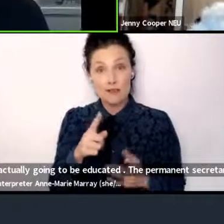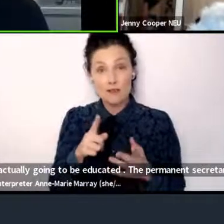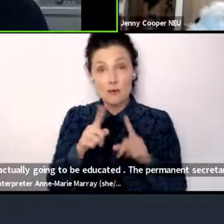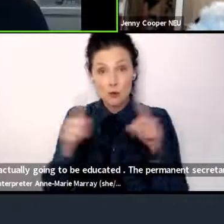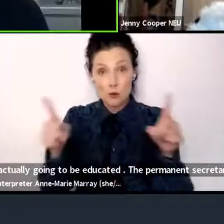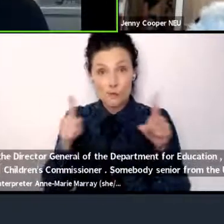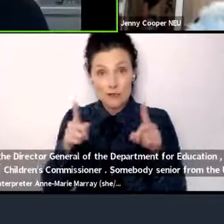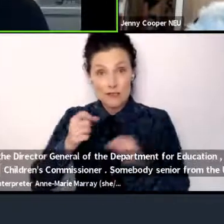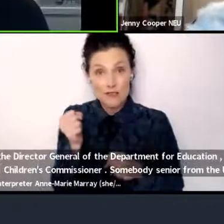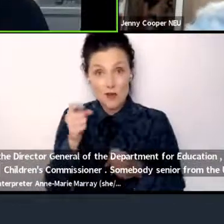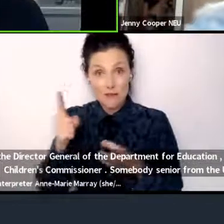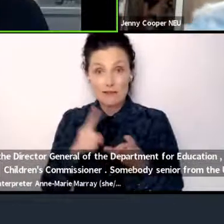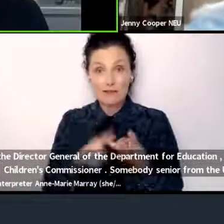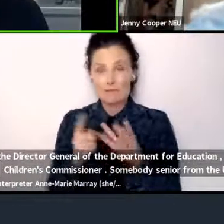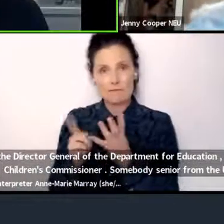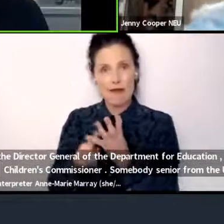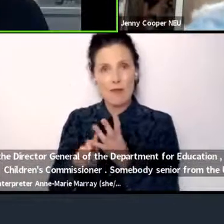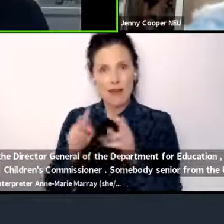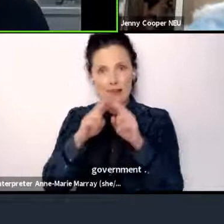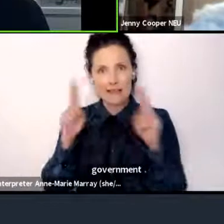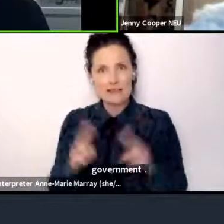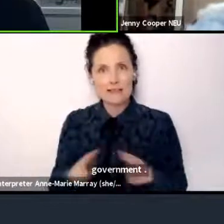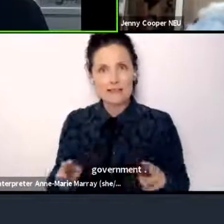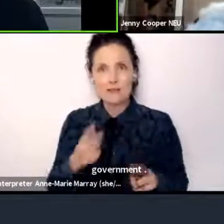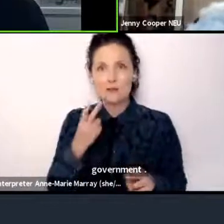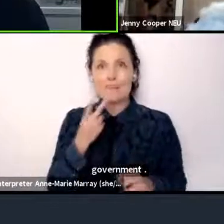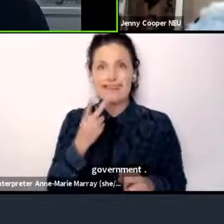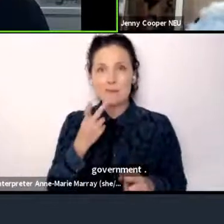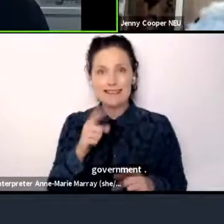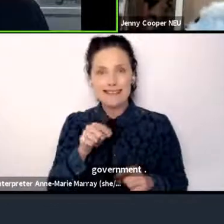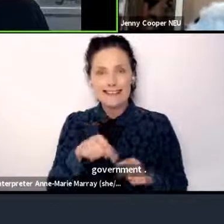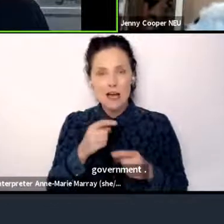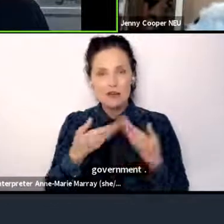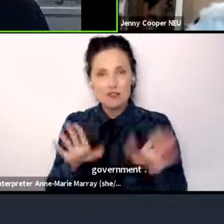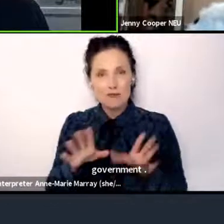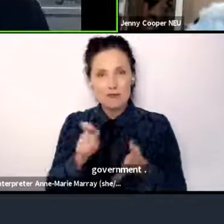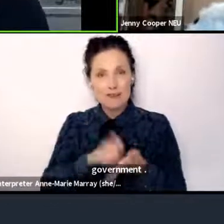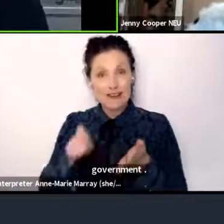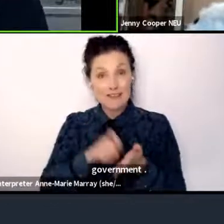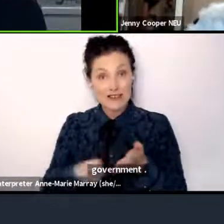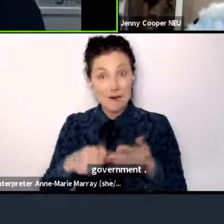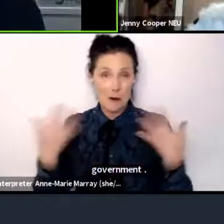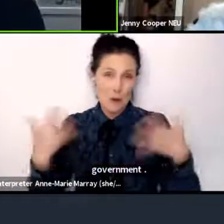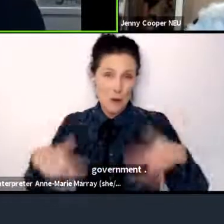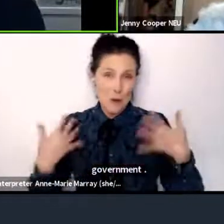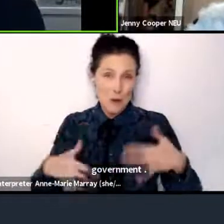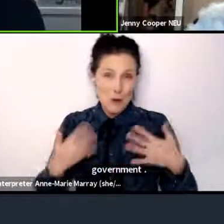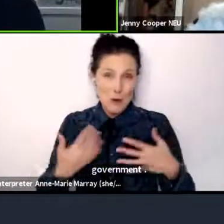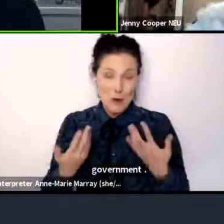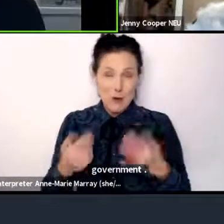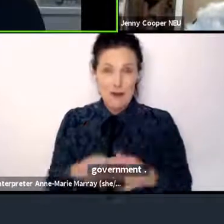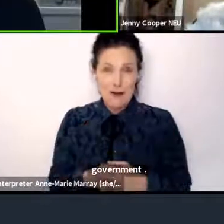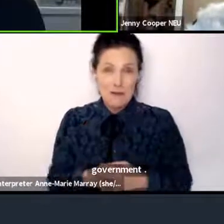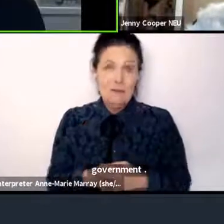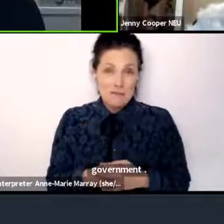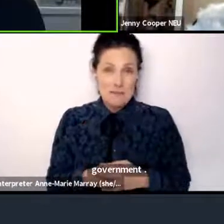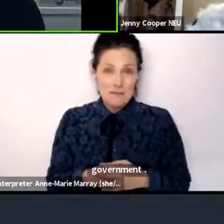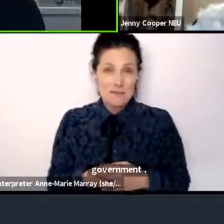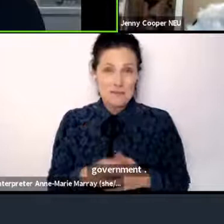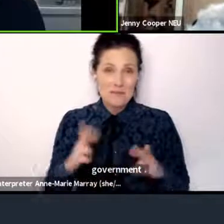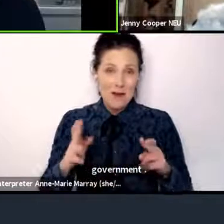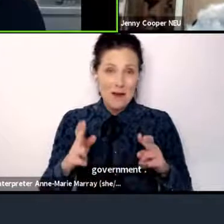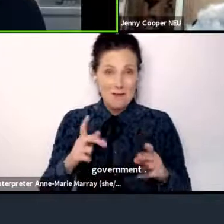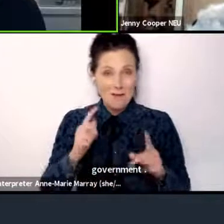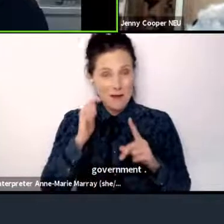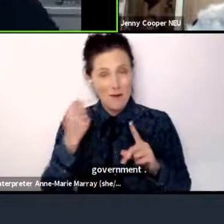Education International too, the Deputy General Secretary. So we're really pleased that we're going to make hopefully a